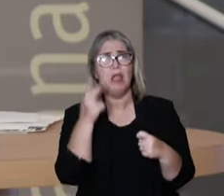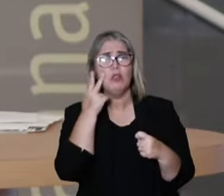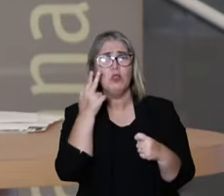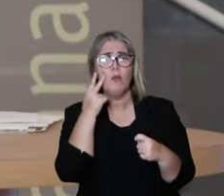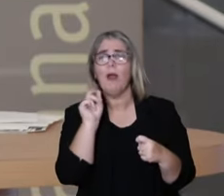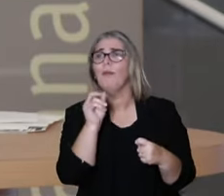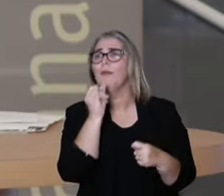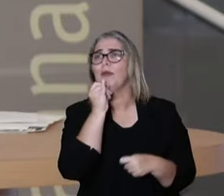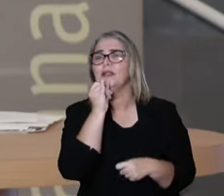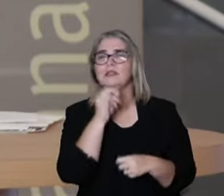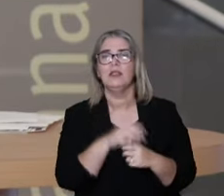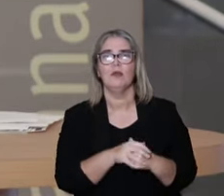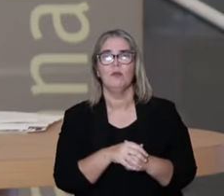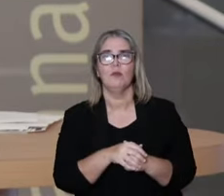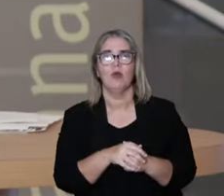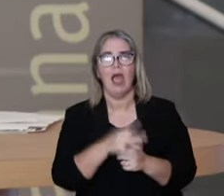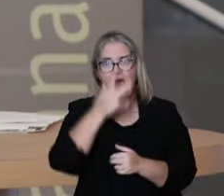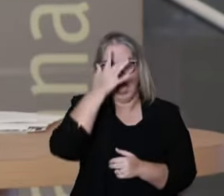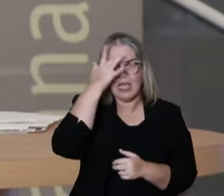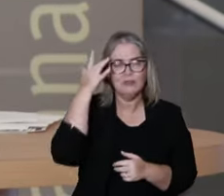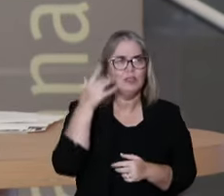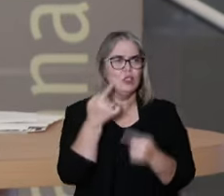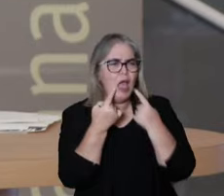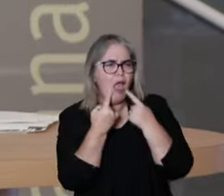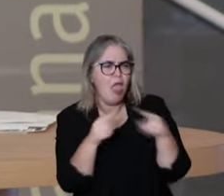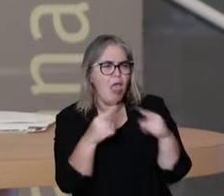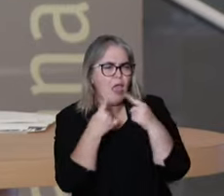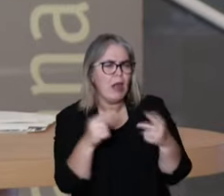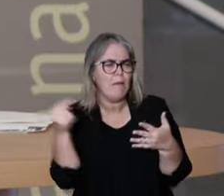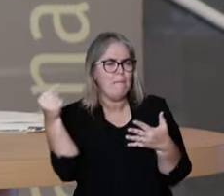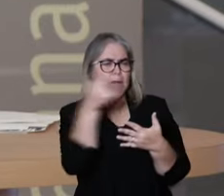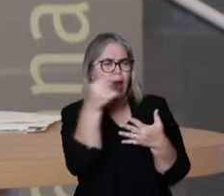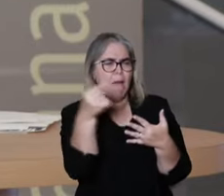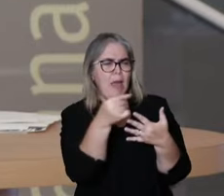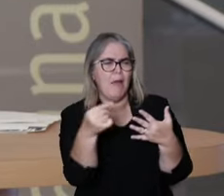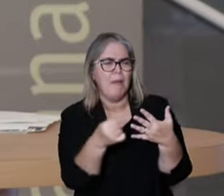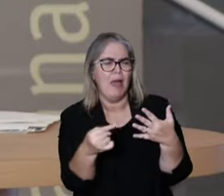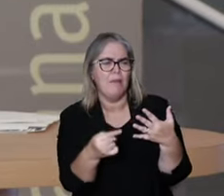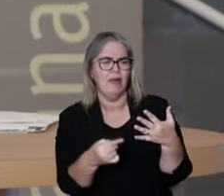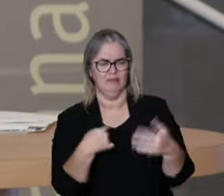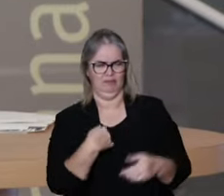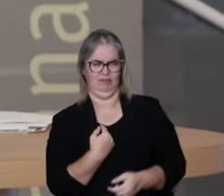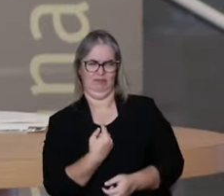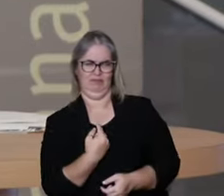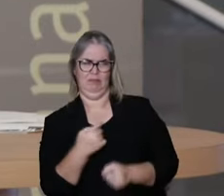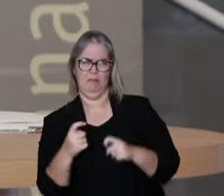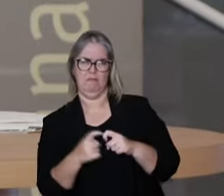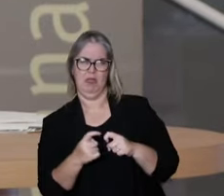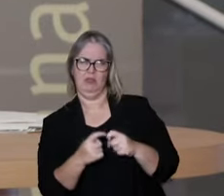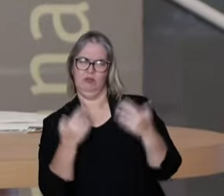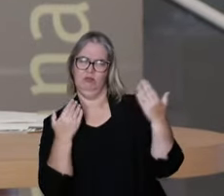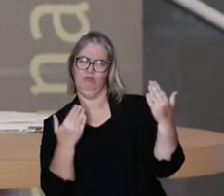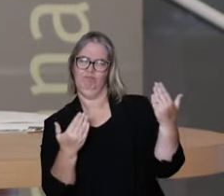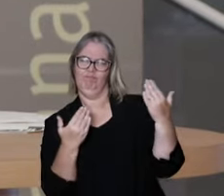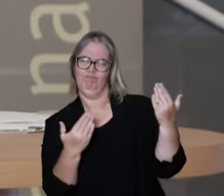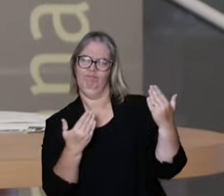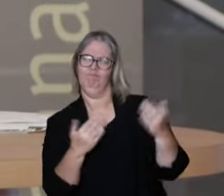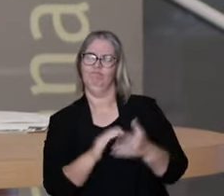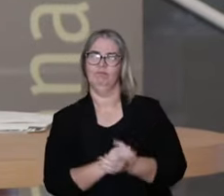we have, that we have complaints that people make that doesn't make sense.